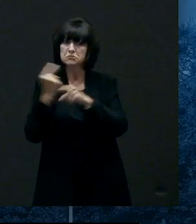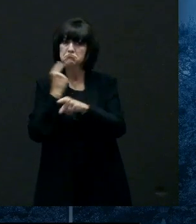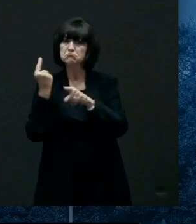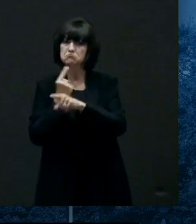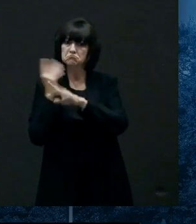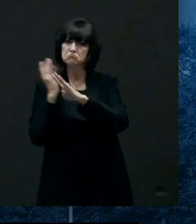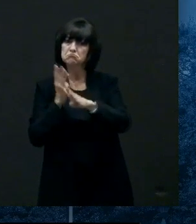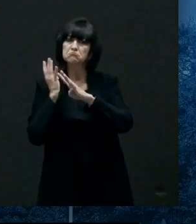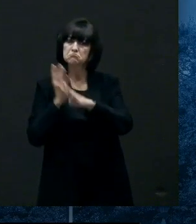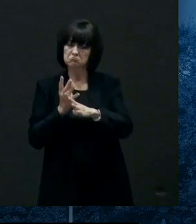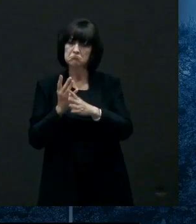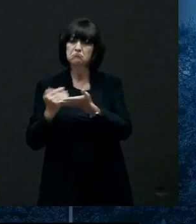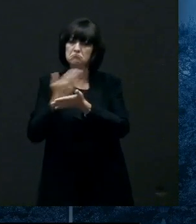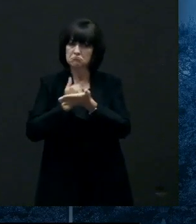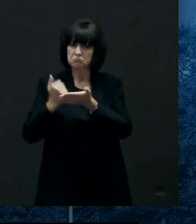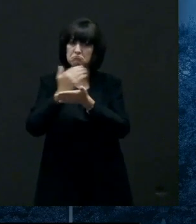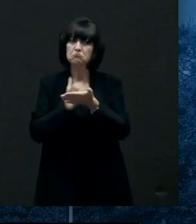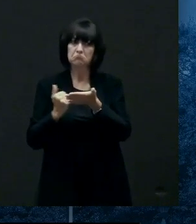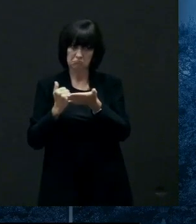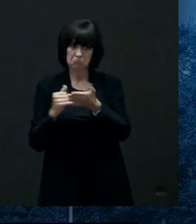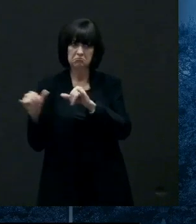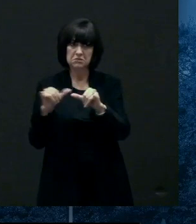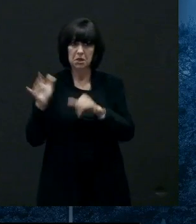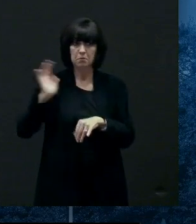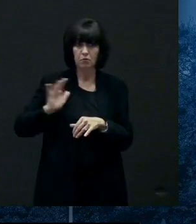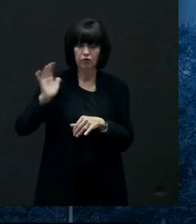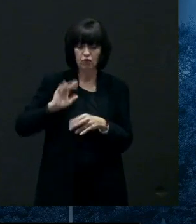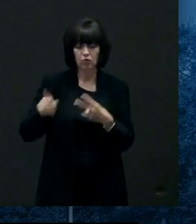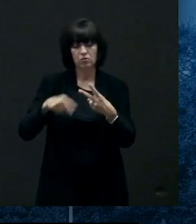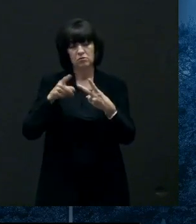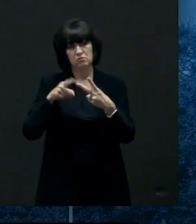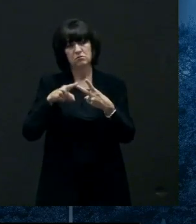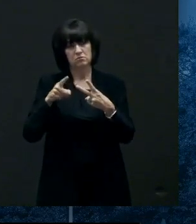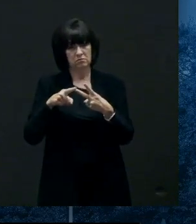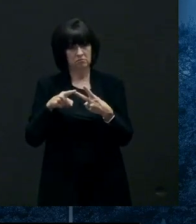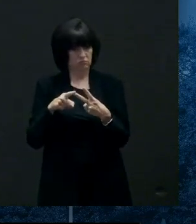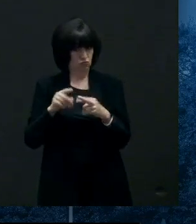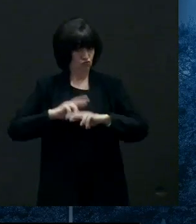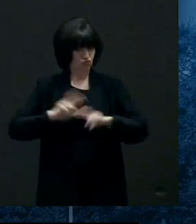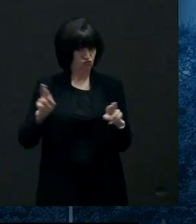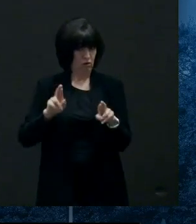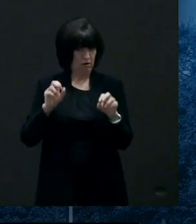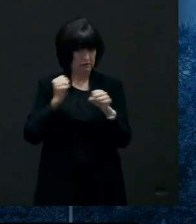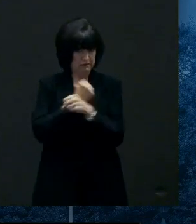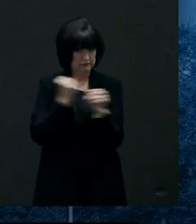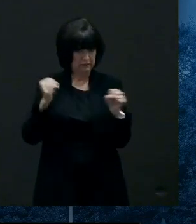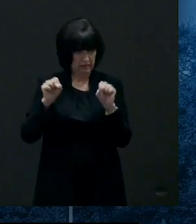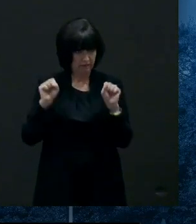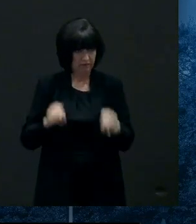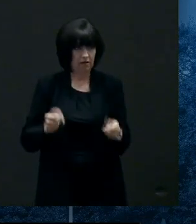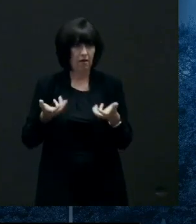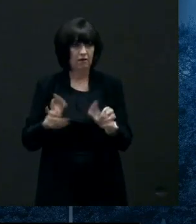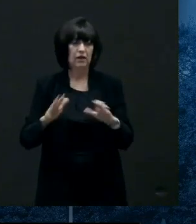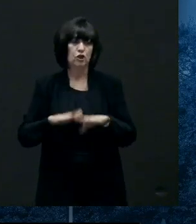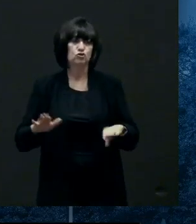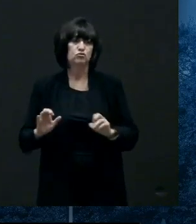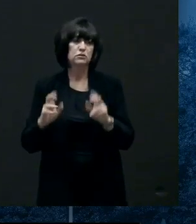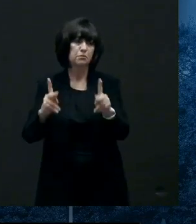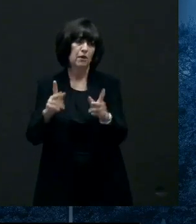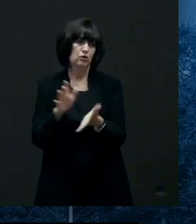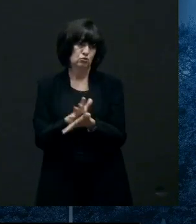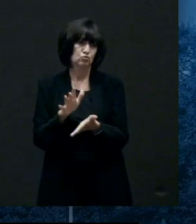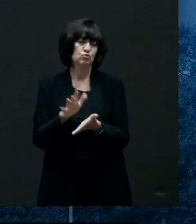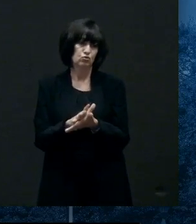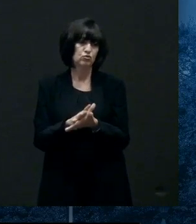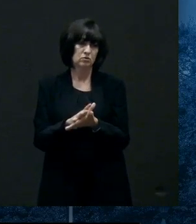and so that's what will guide our decisions with respect to the remaining reopening that has to occur